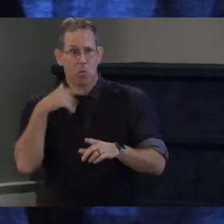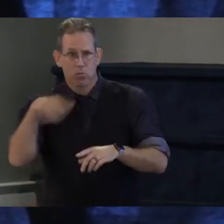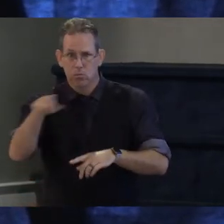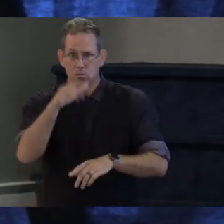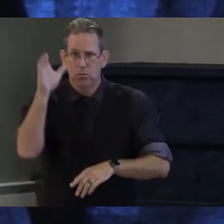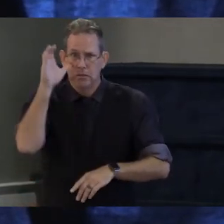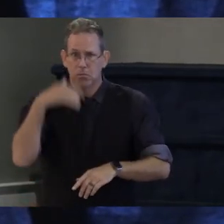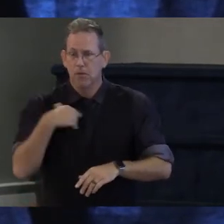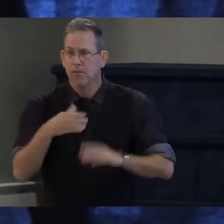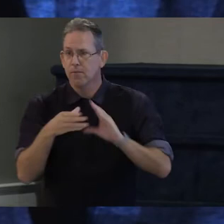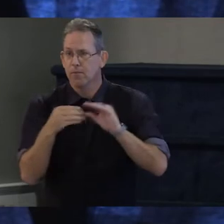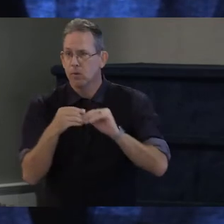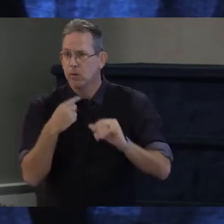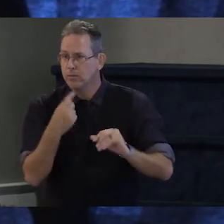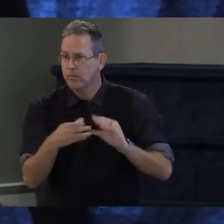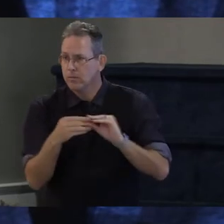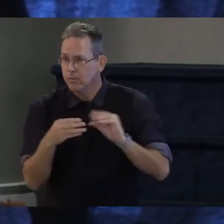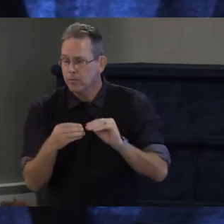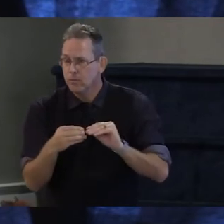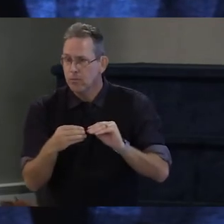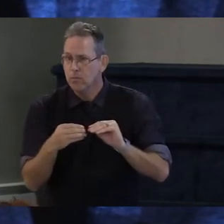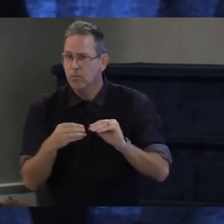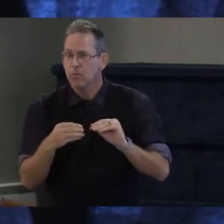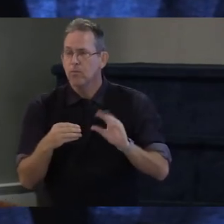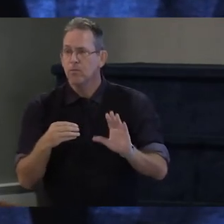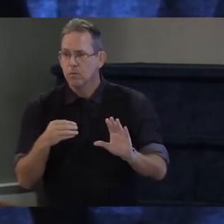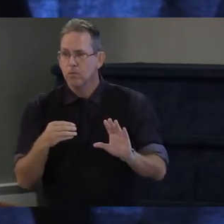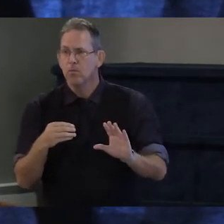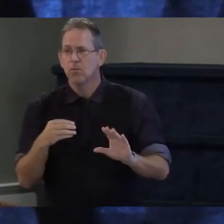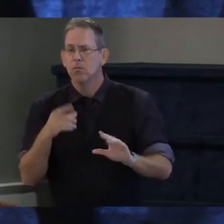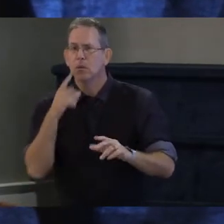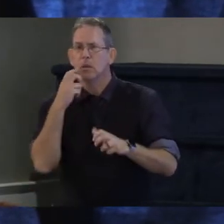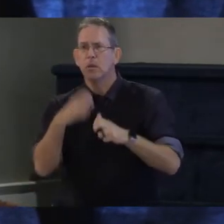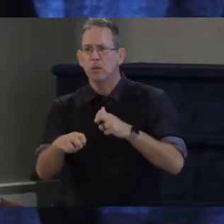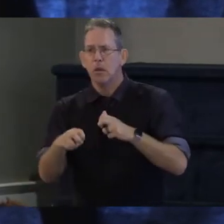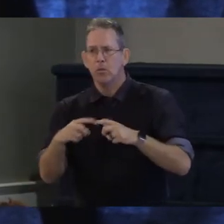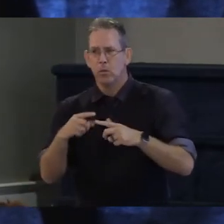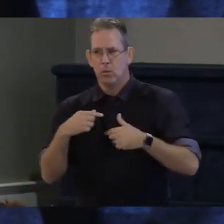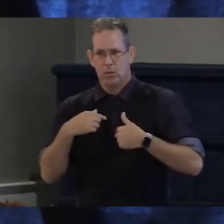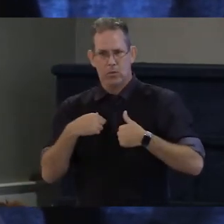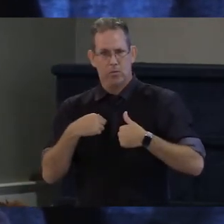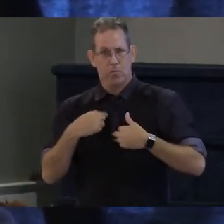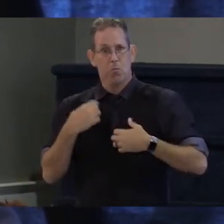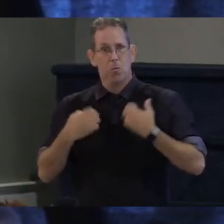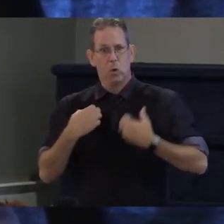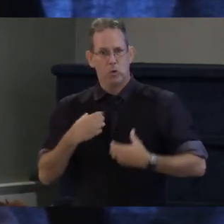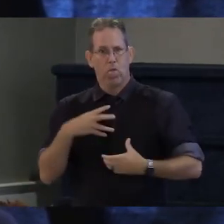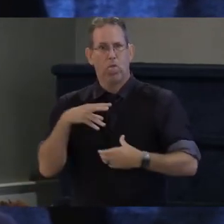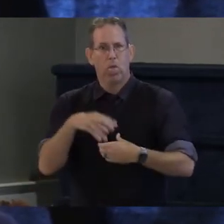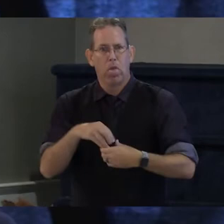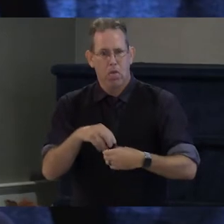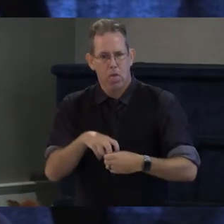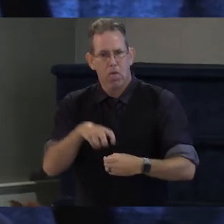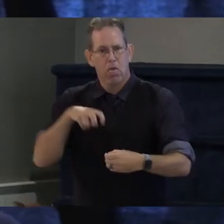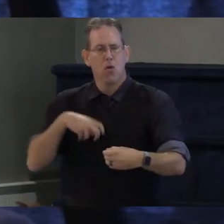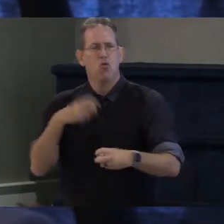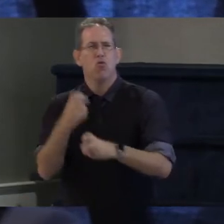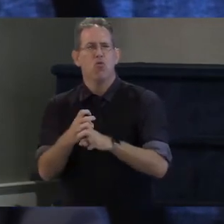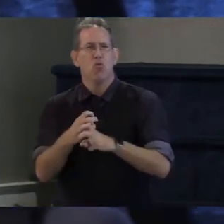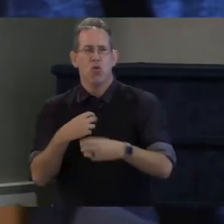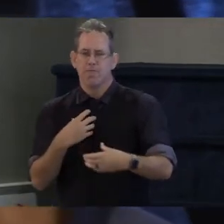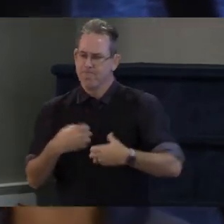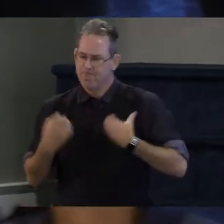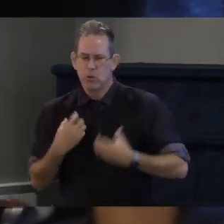difficult for me to pull back the emotional piece of this. I certainly have specifics that I would talk about, but my time is up.